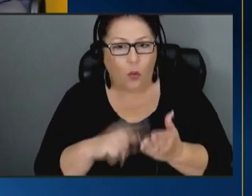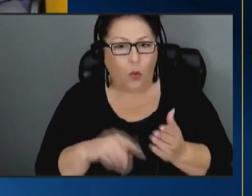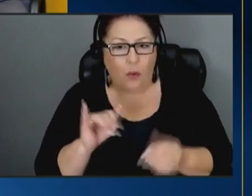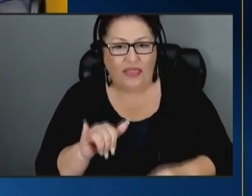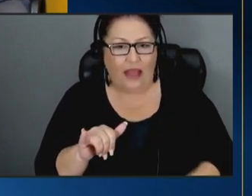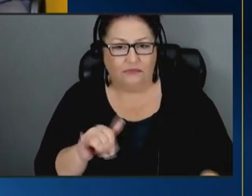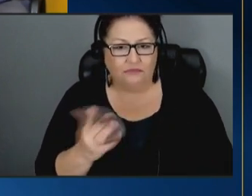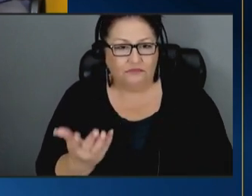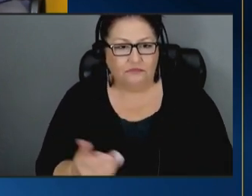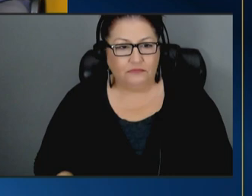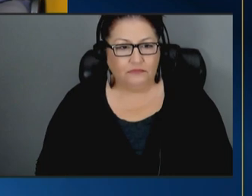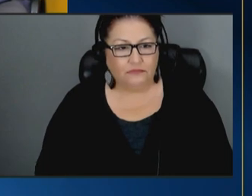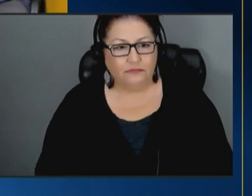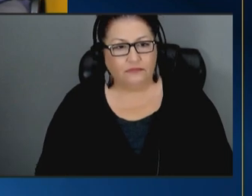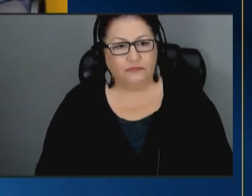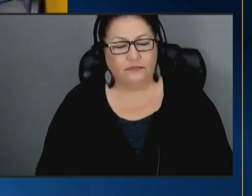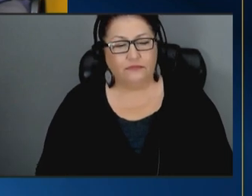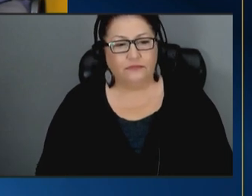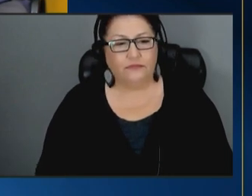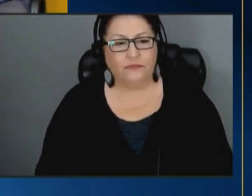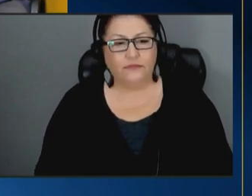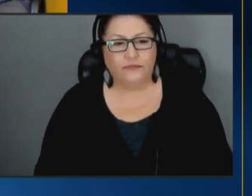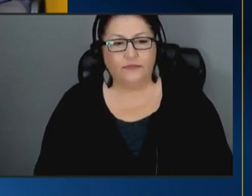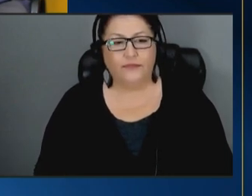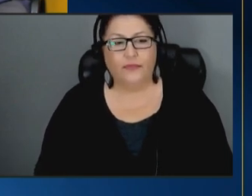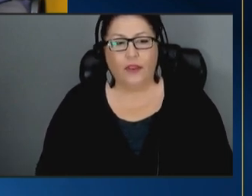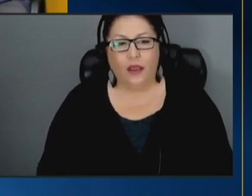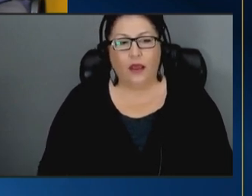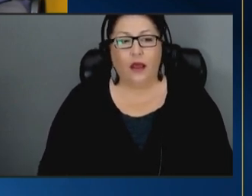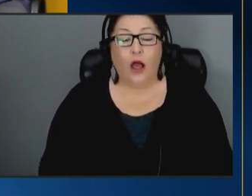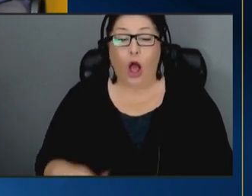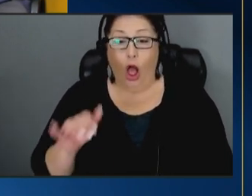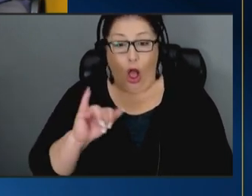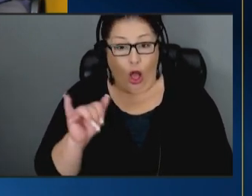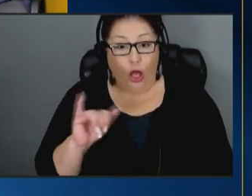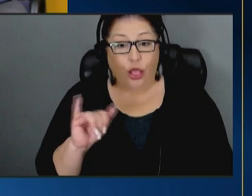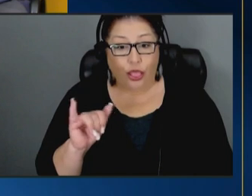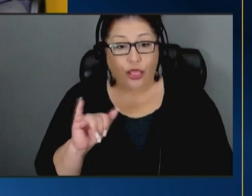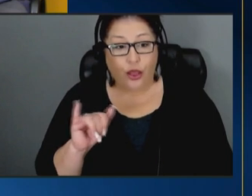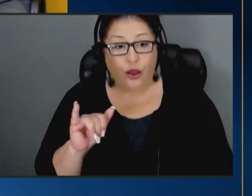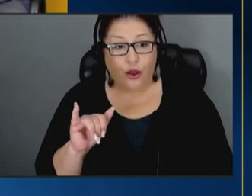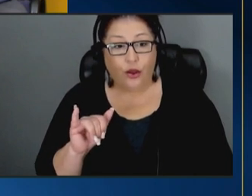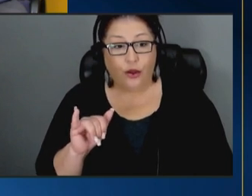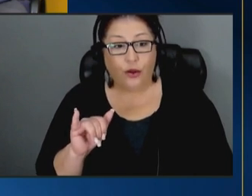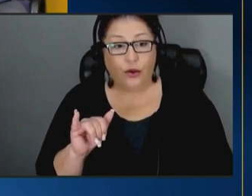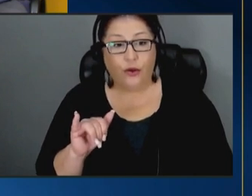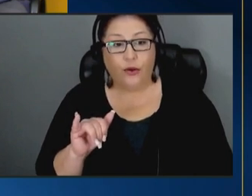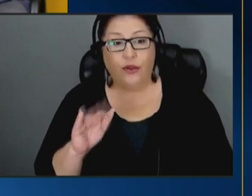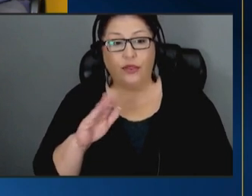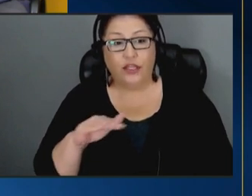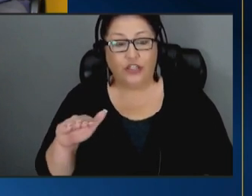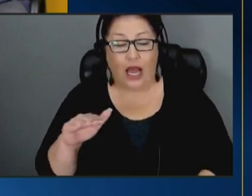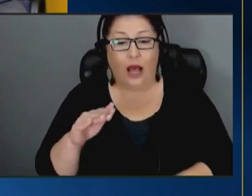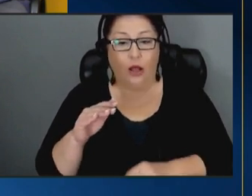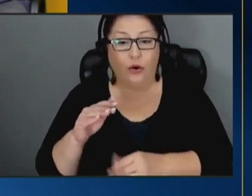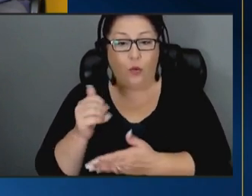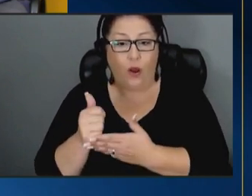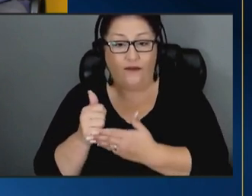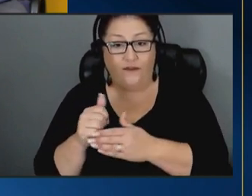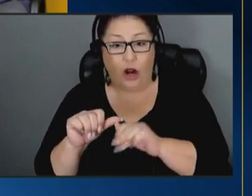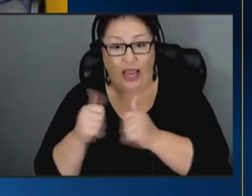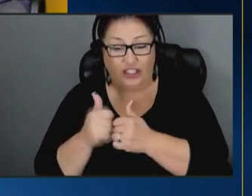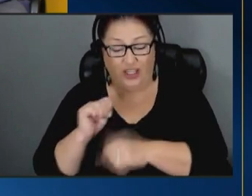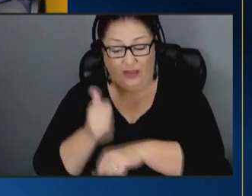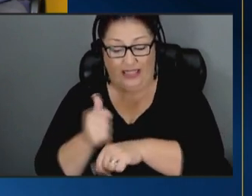that although the child welfare agency was set up to separate families